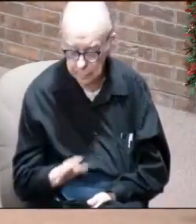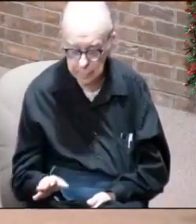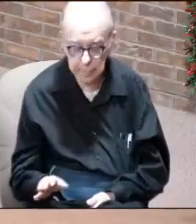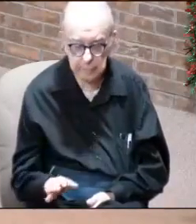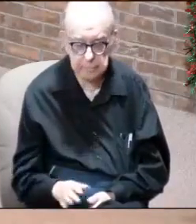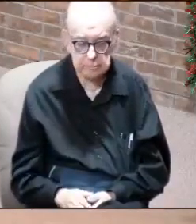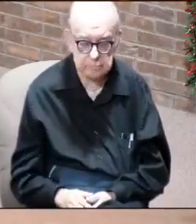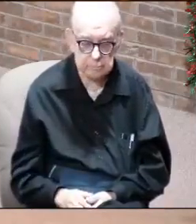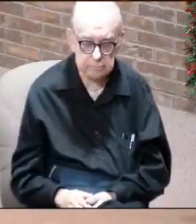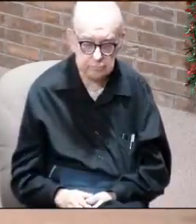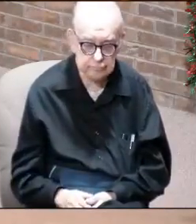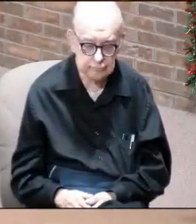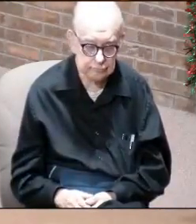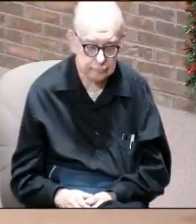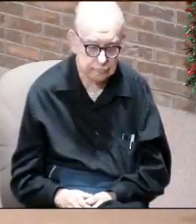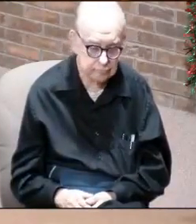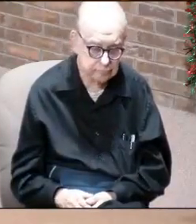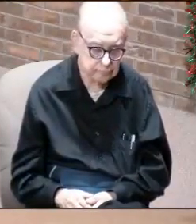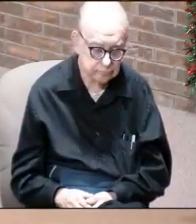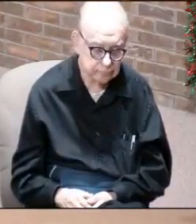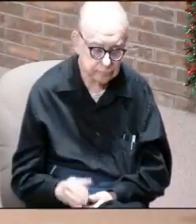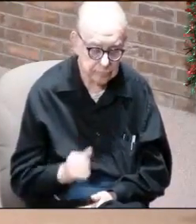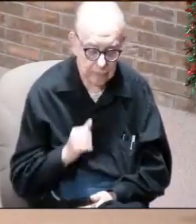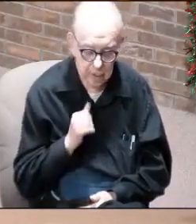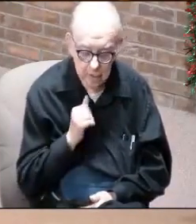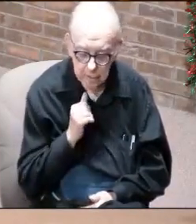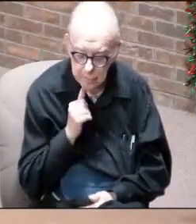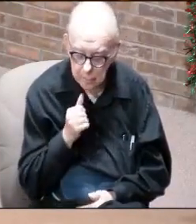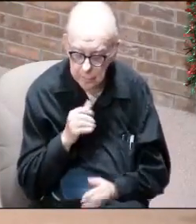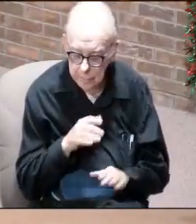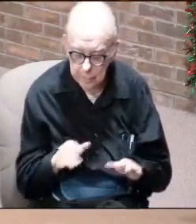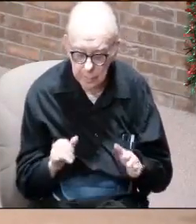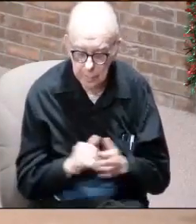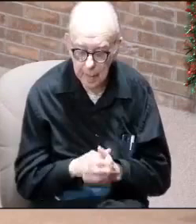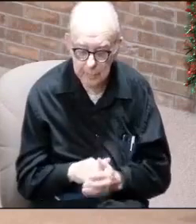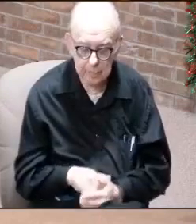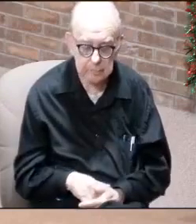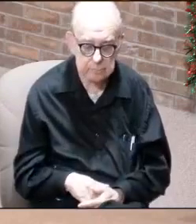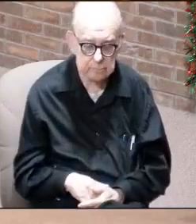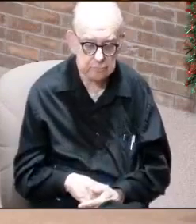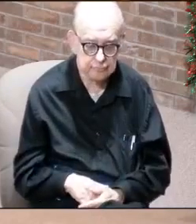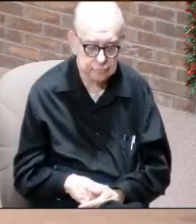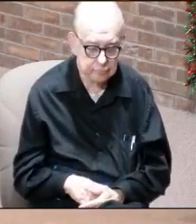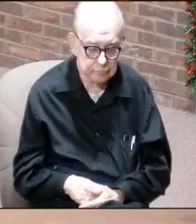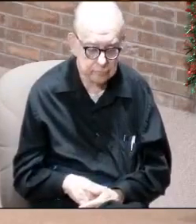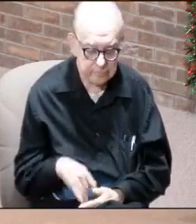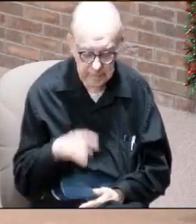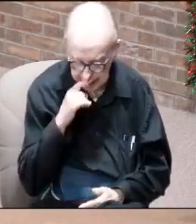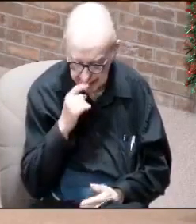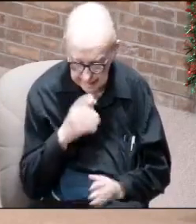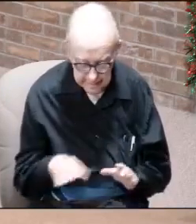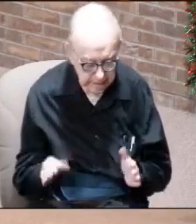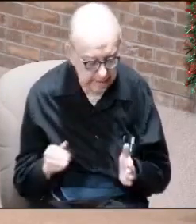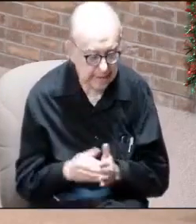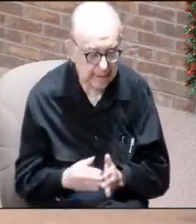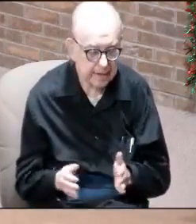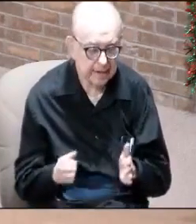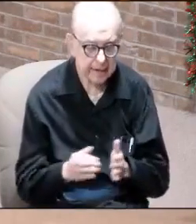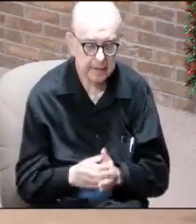don't do that? And they turned right around and did it again.